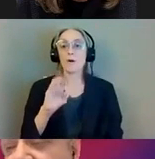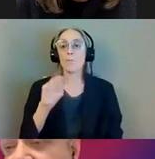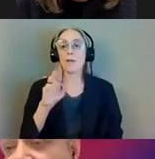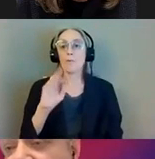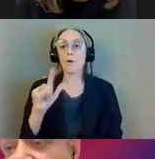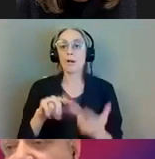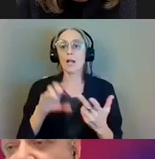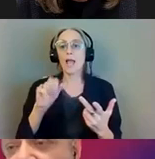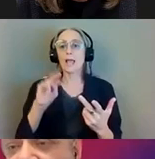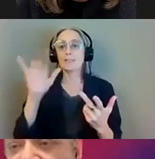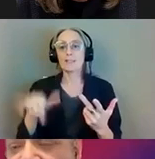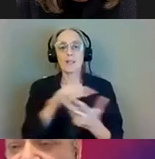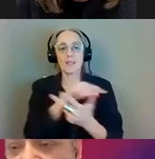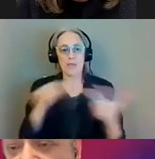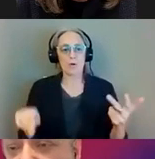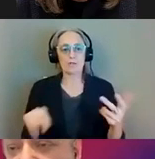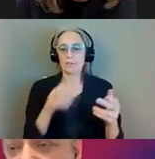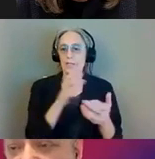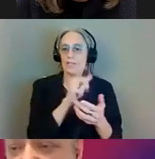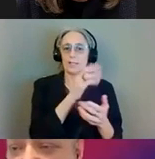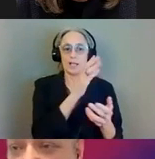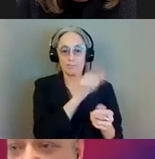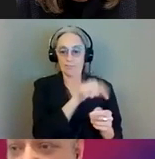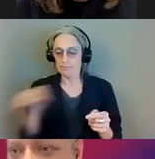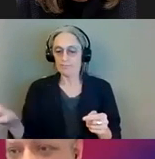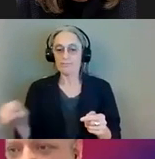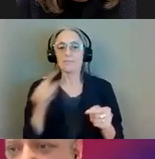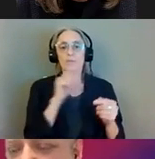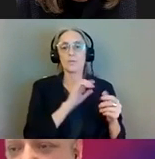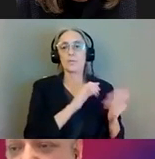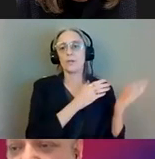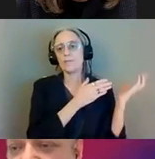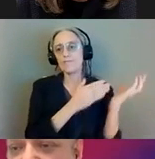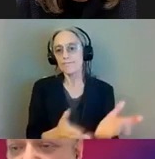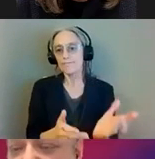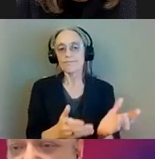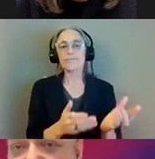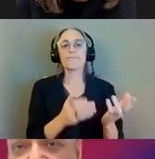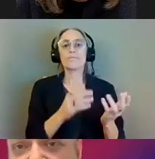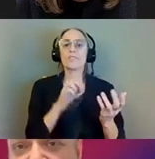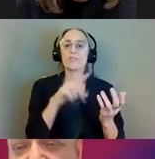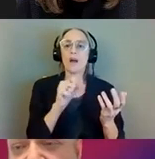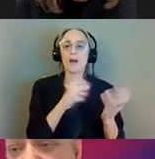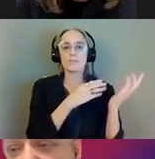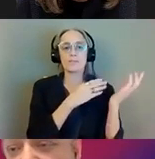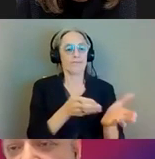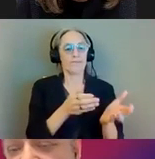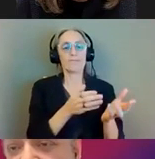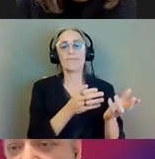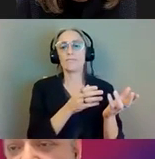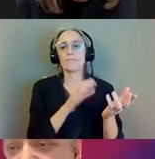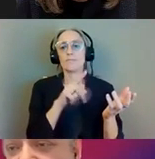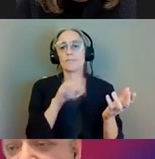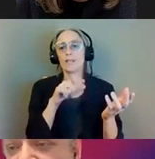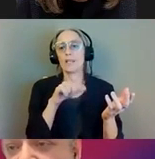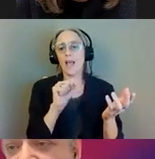those those will be our strategic loading locations for bringing the trucks uh loaded with the precast